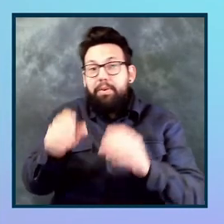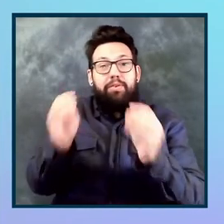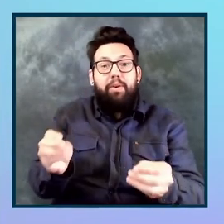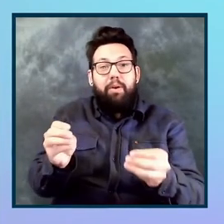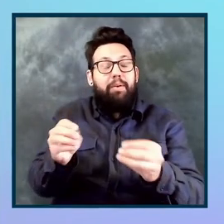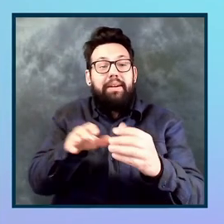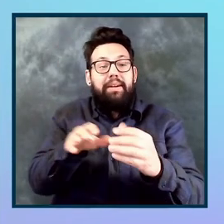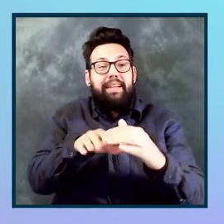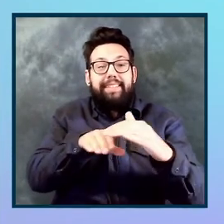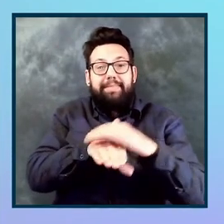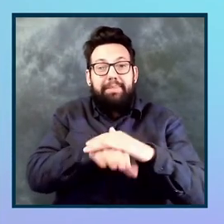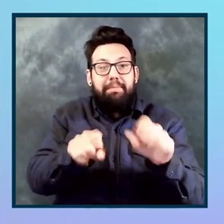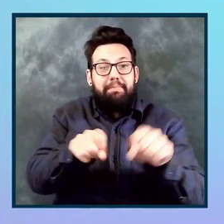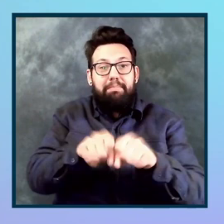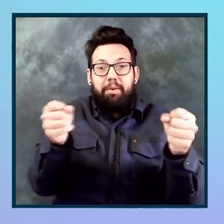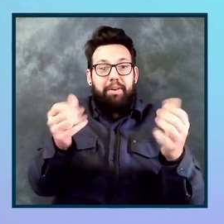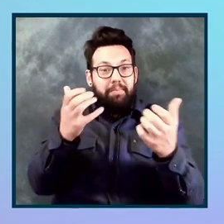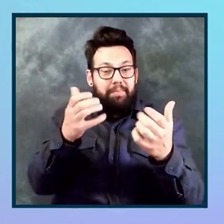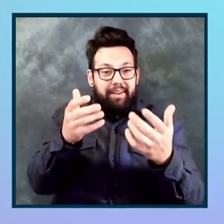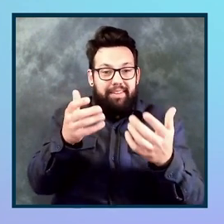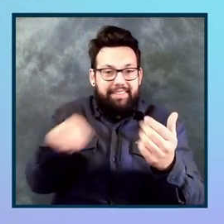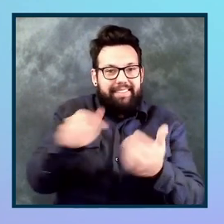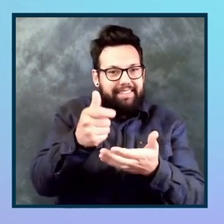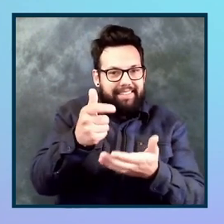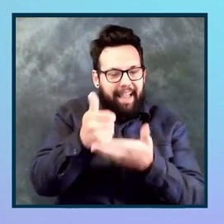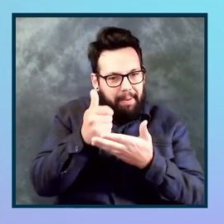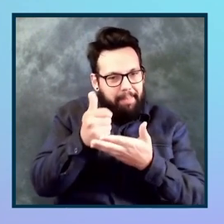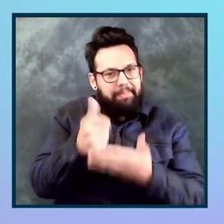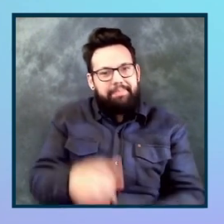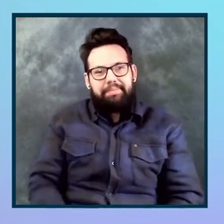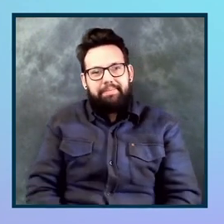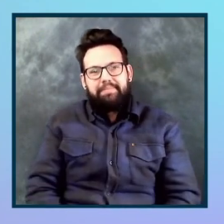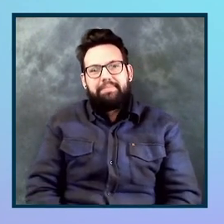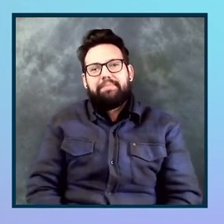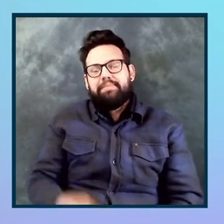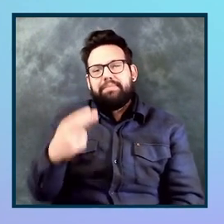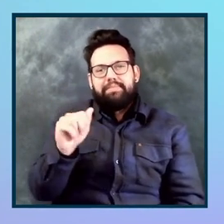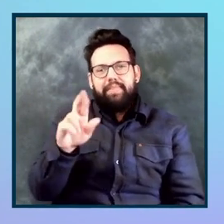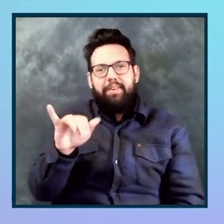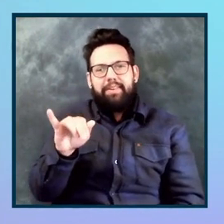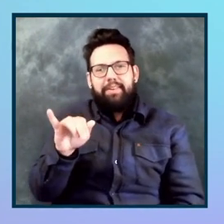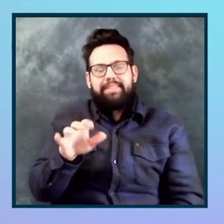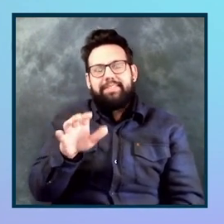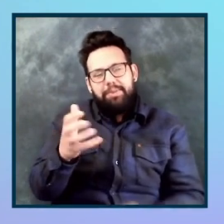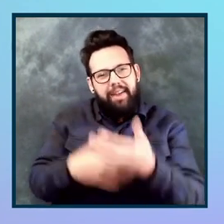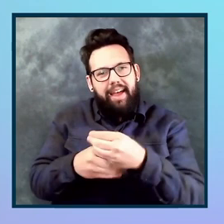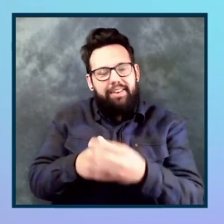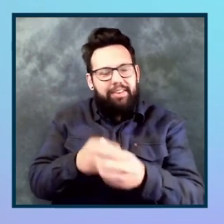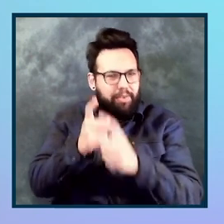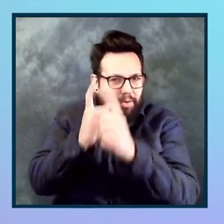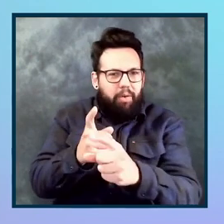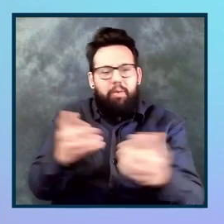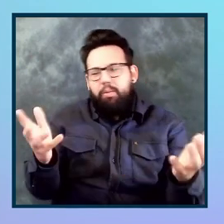windows. We need your help to do that. And one thing I wanted to add is our, our goal ultimately is to, to diminish this content.